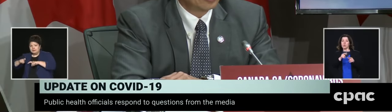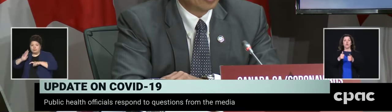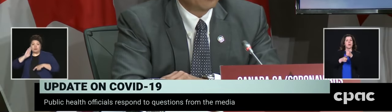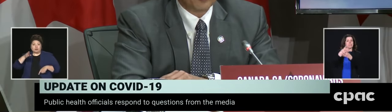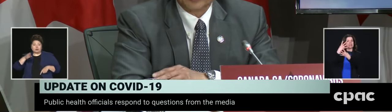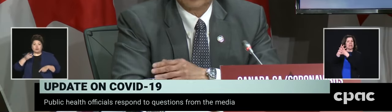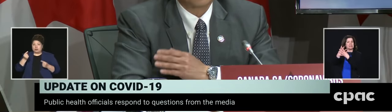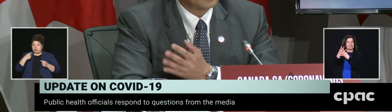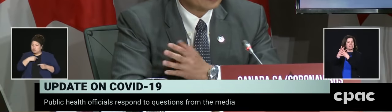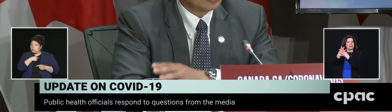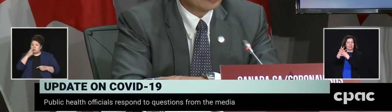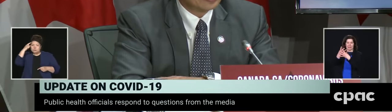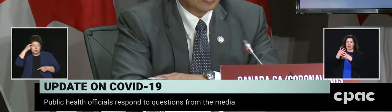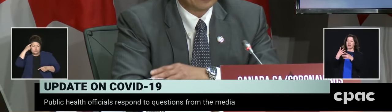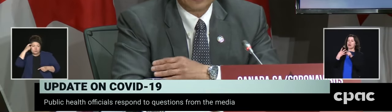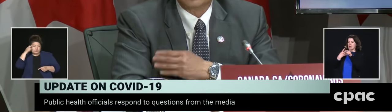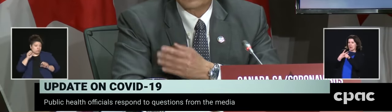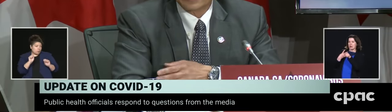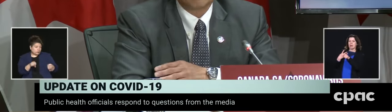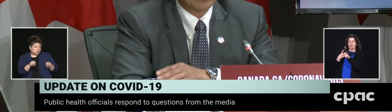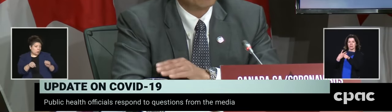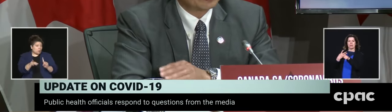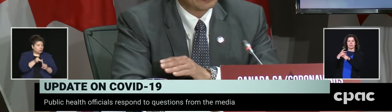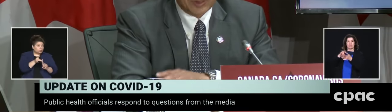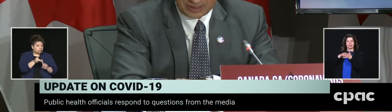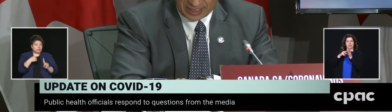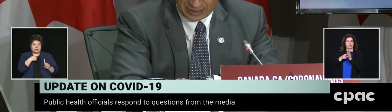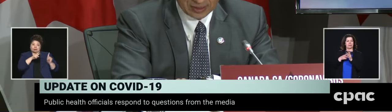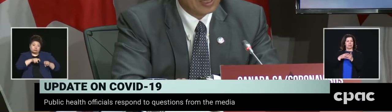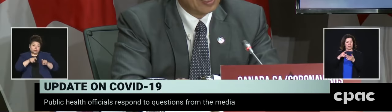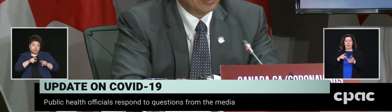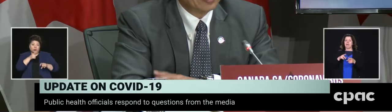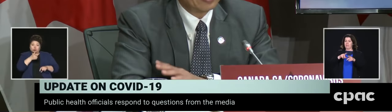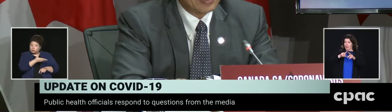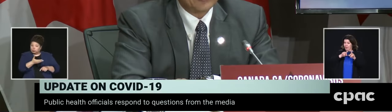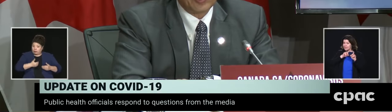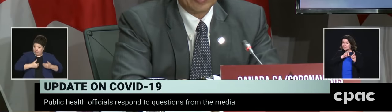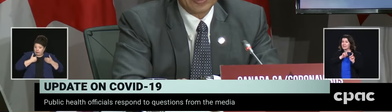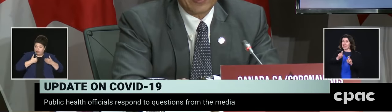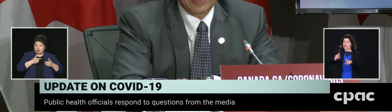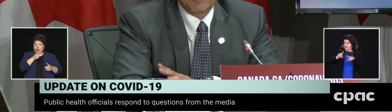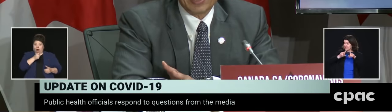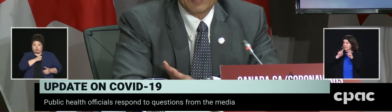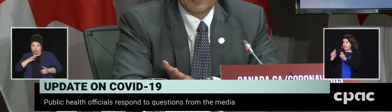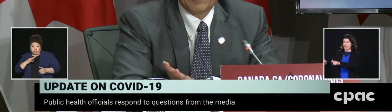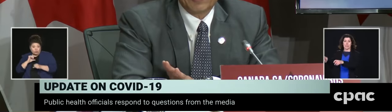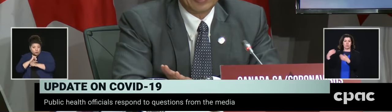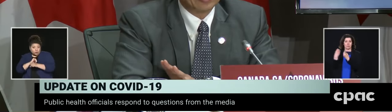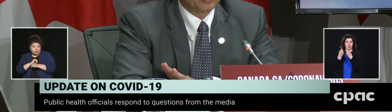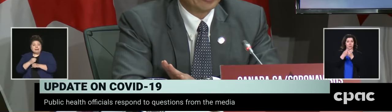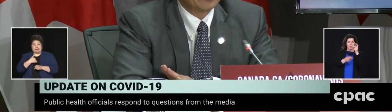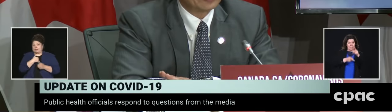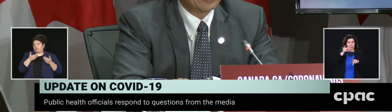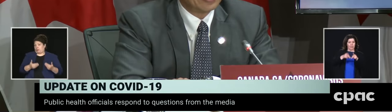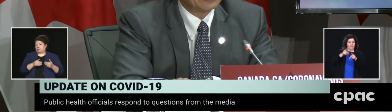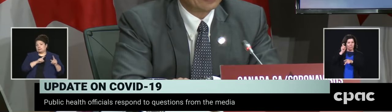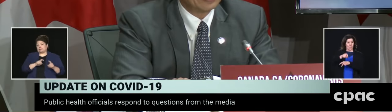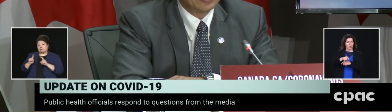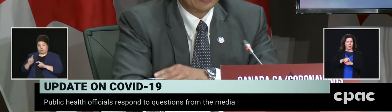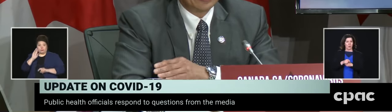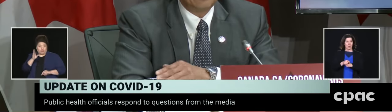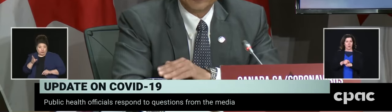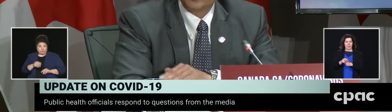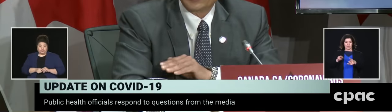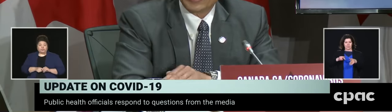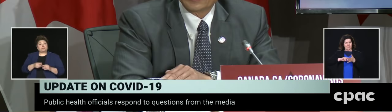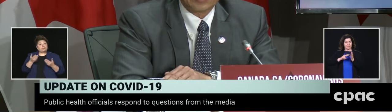testing both the residents and the staff in those types of settings. And then the last point, which I think maybe people may not quite understand, is